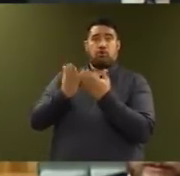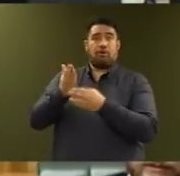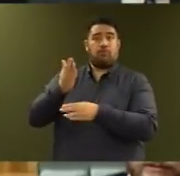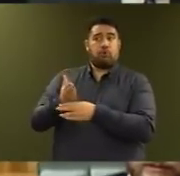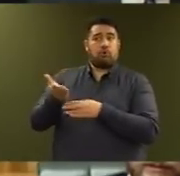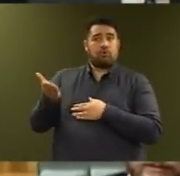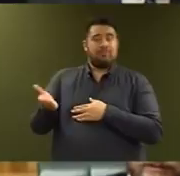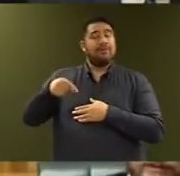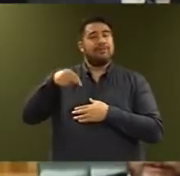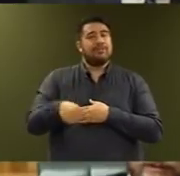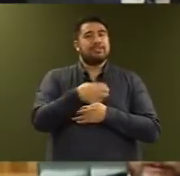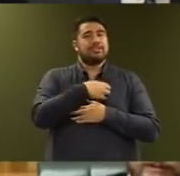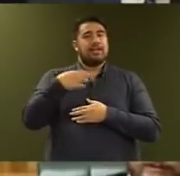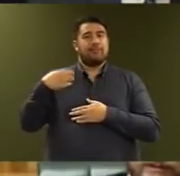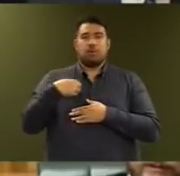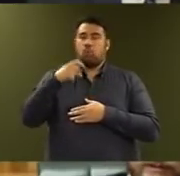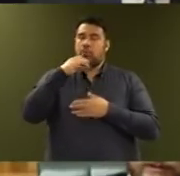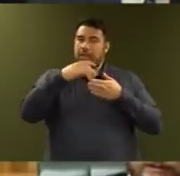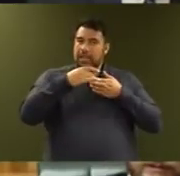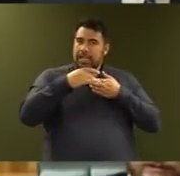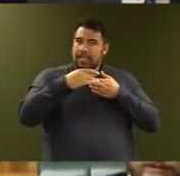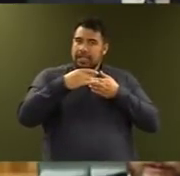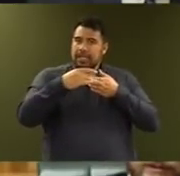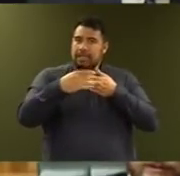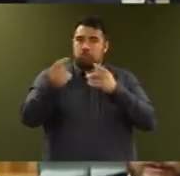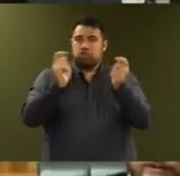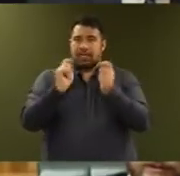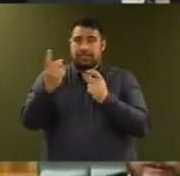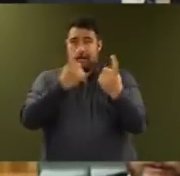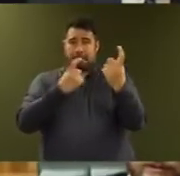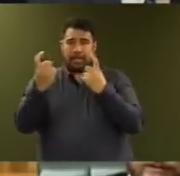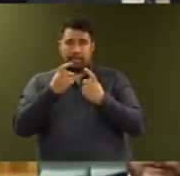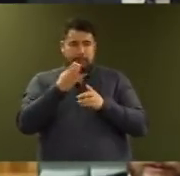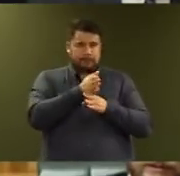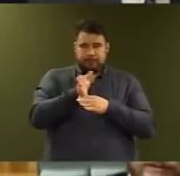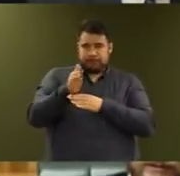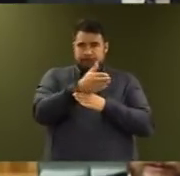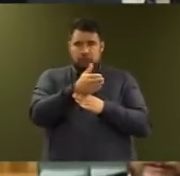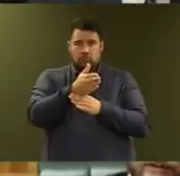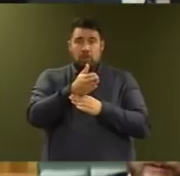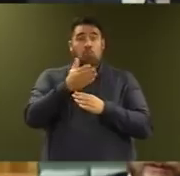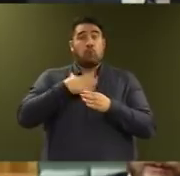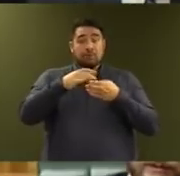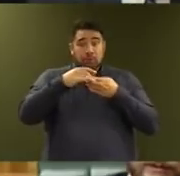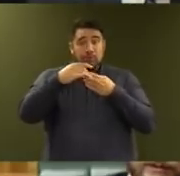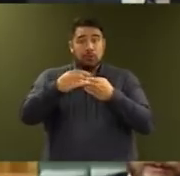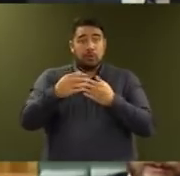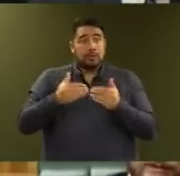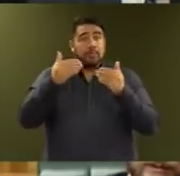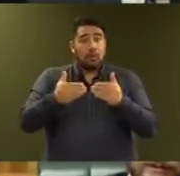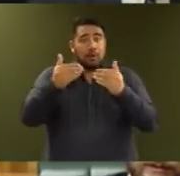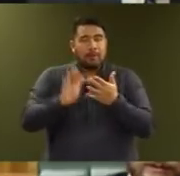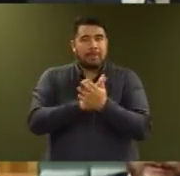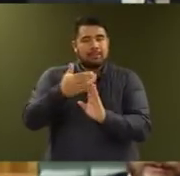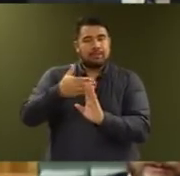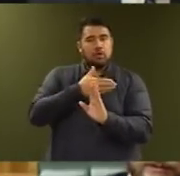is determined to ride the leading edge of these waves of change. If we are to stay ahead, we know we need a good plan and we know